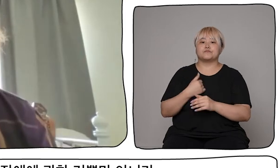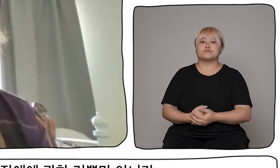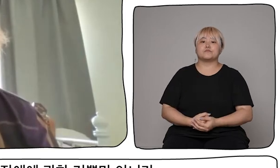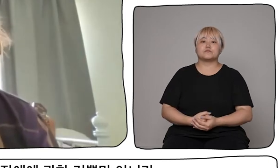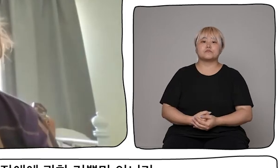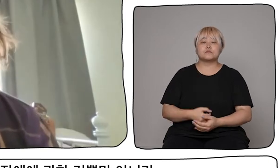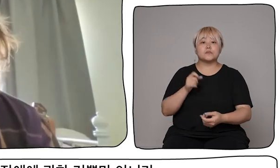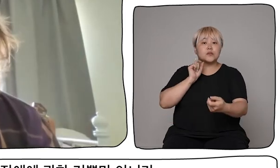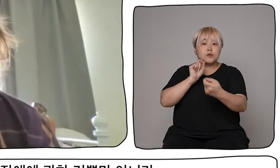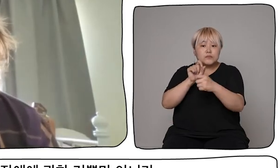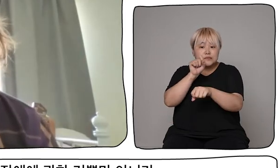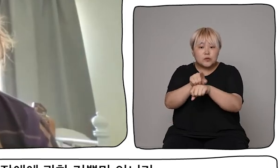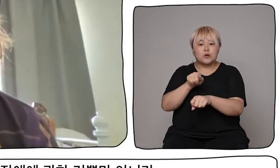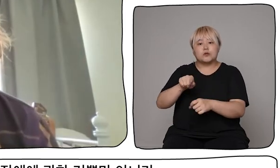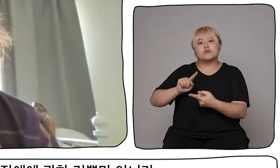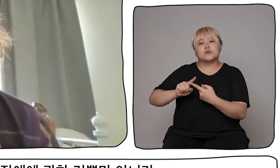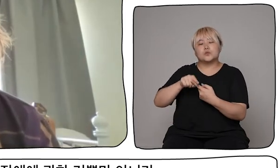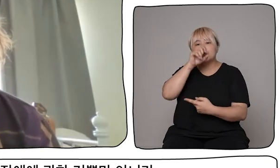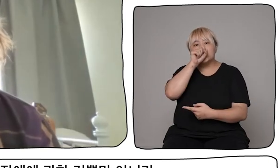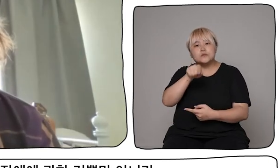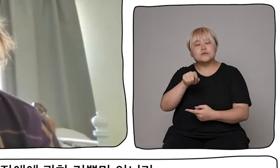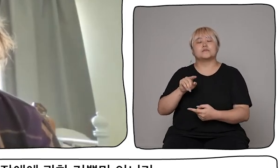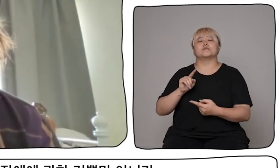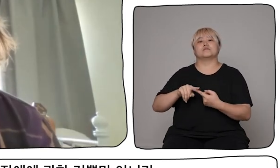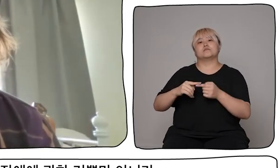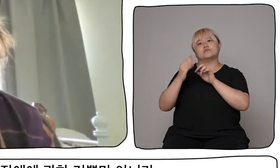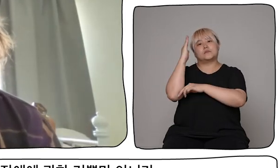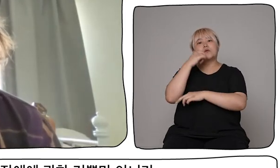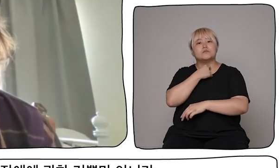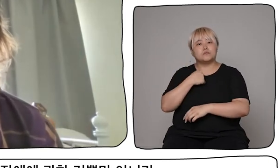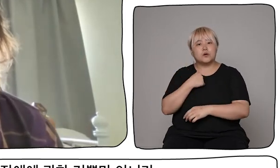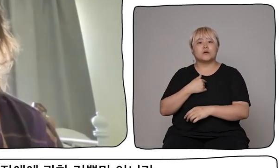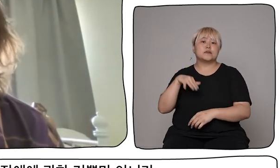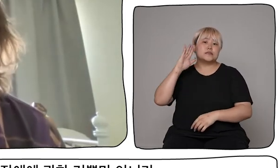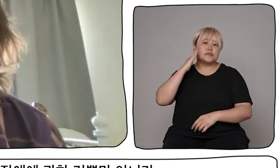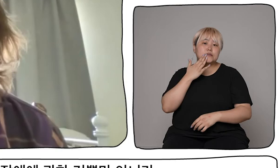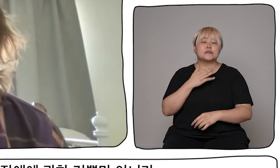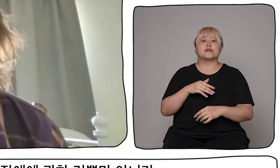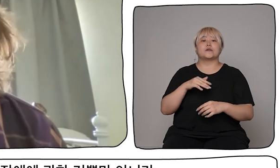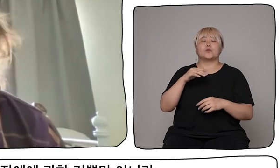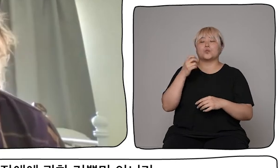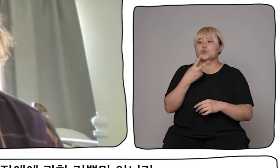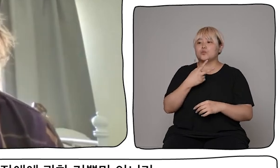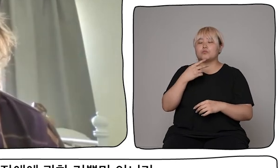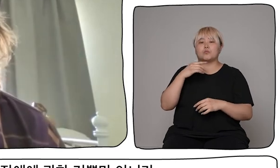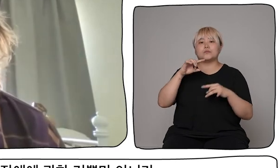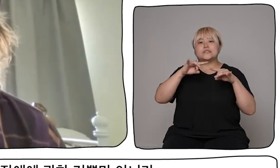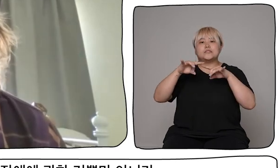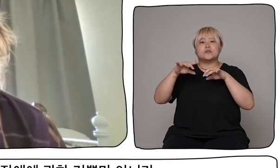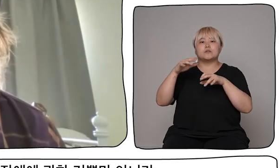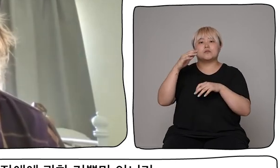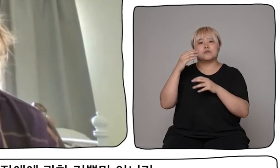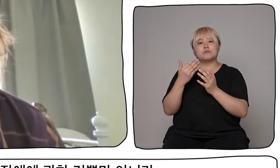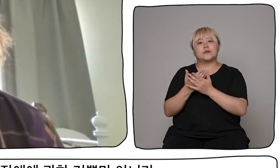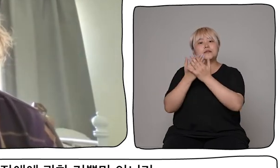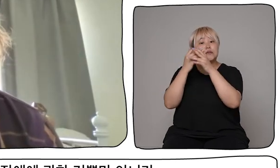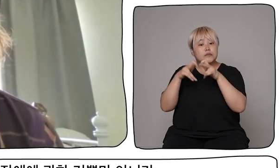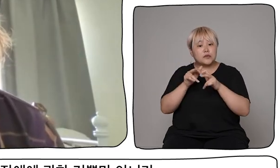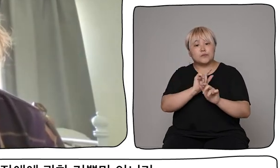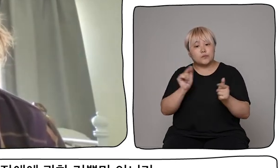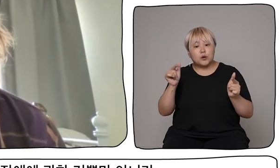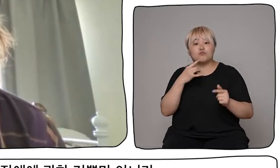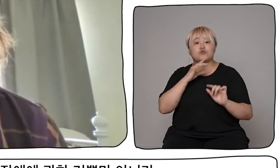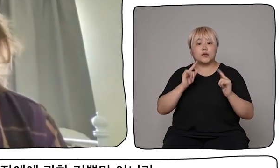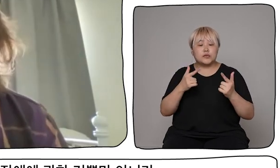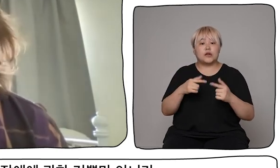not just concerning disability, deafness and neurodivergence, but also accessibility caused by geography, caused by finance, caused by availability